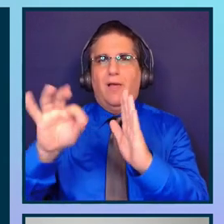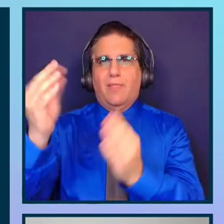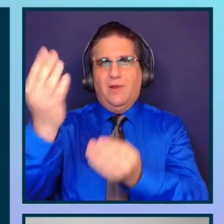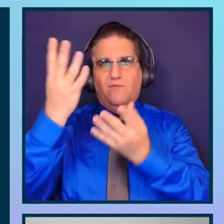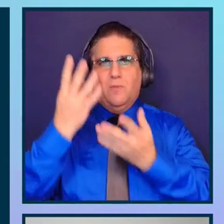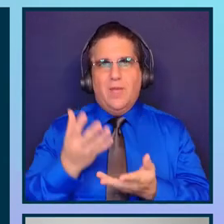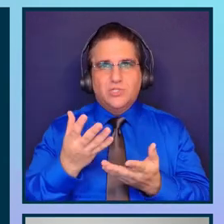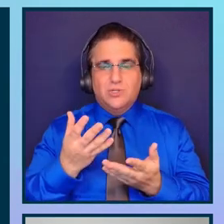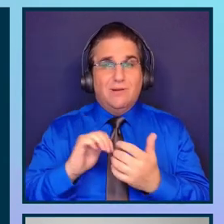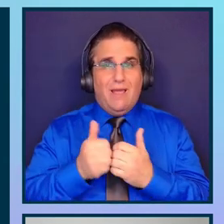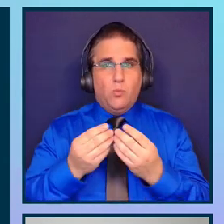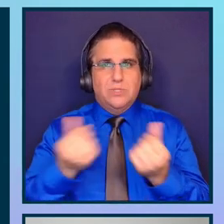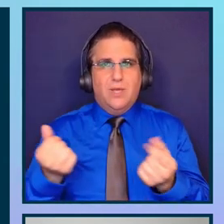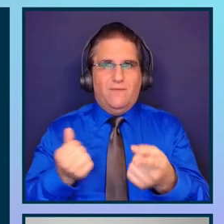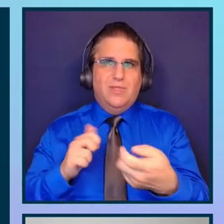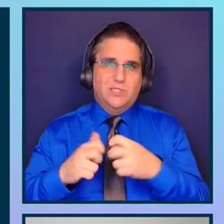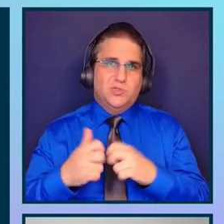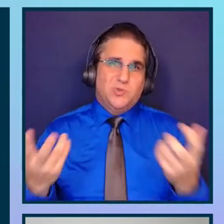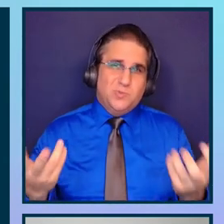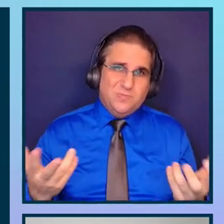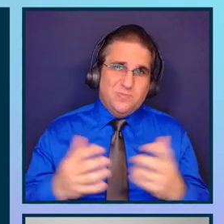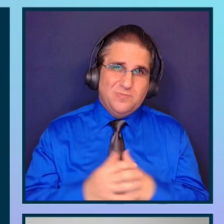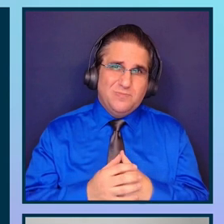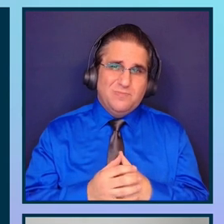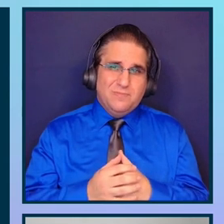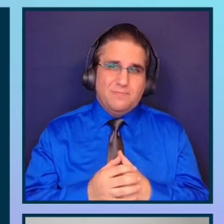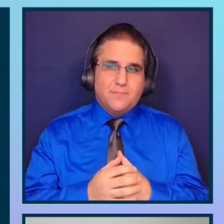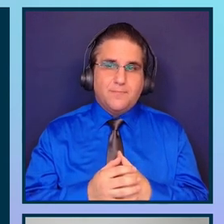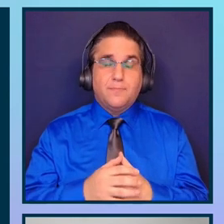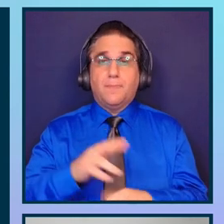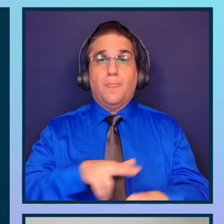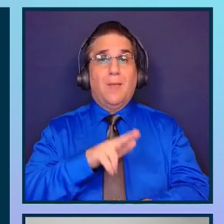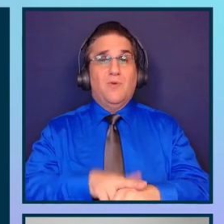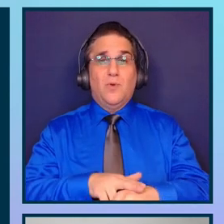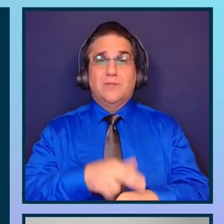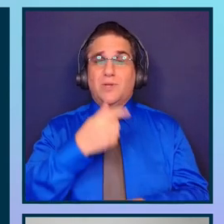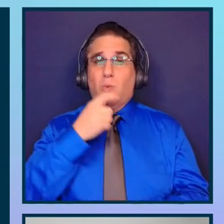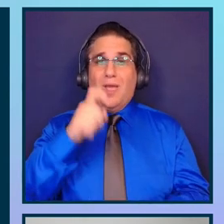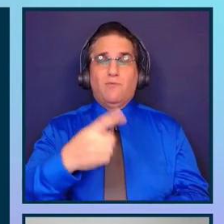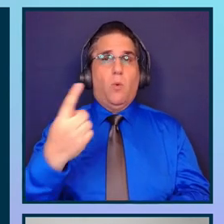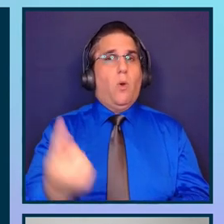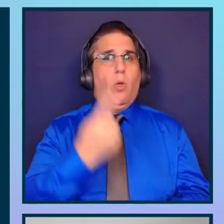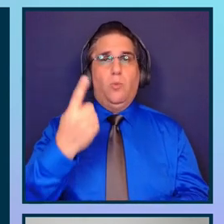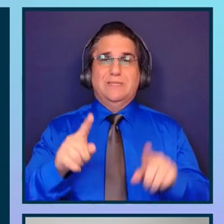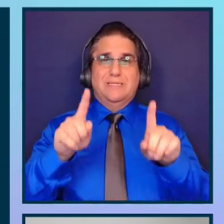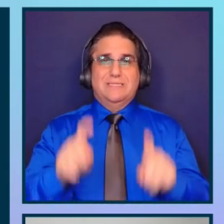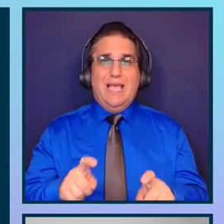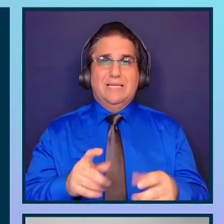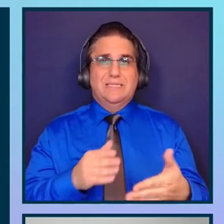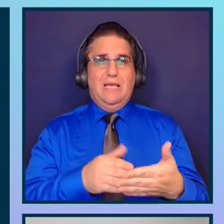on how to solve this issue. Of course, you don't need to always test against a